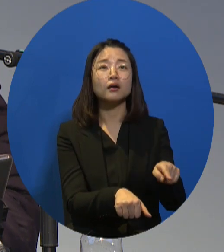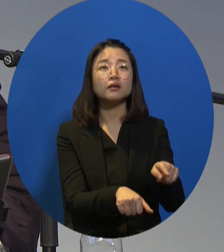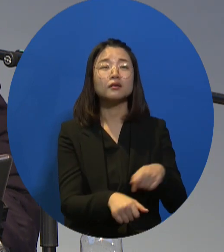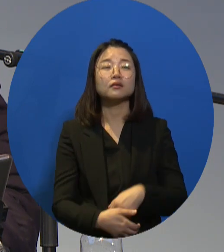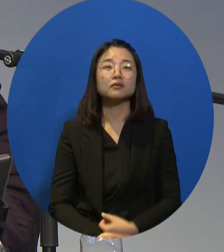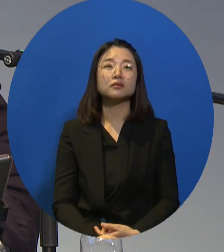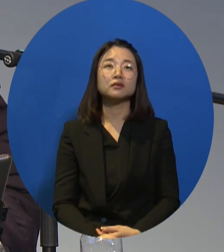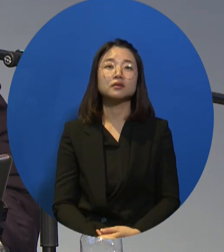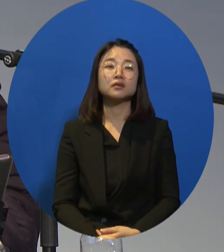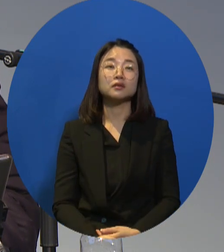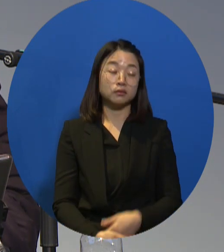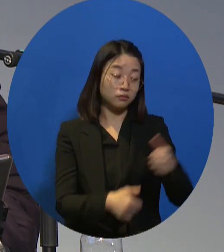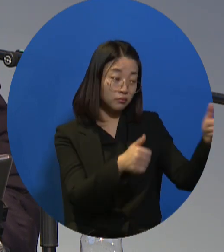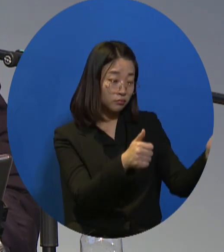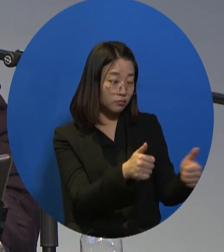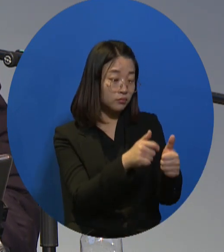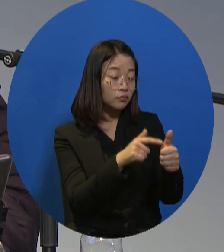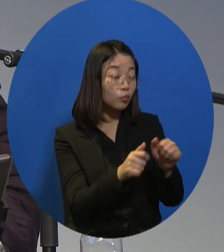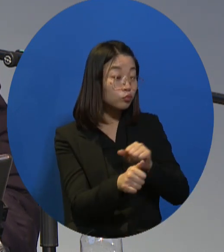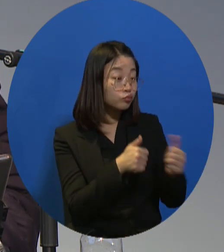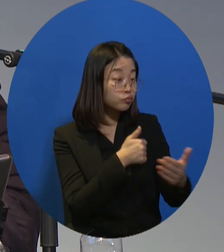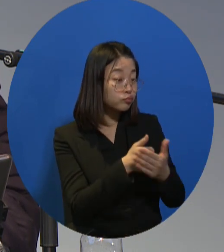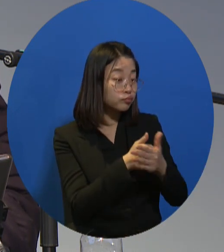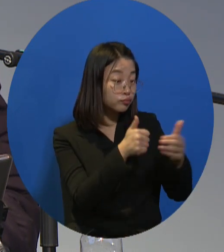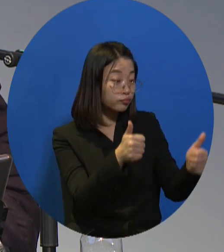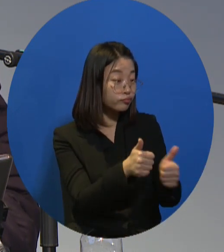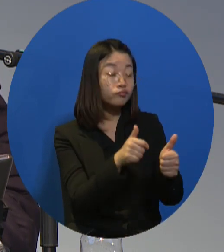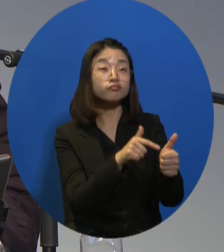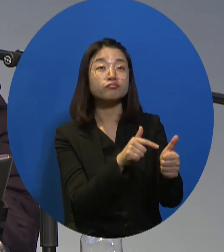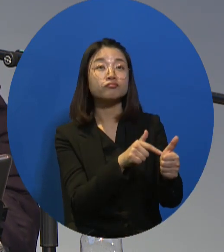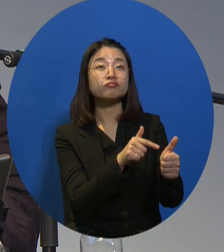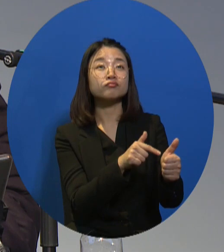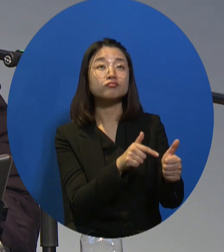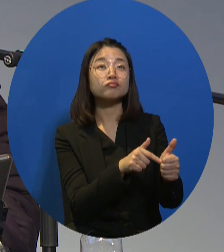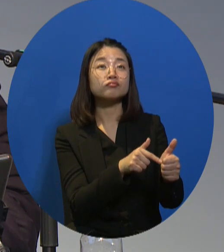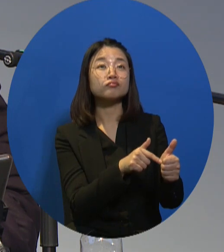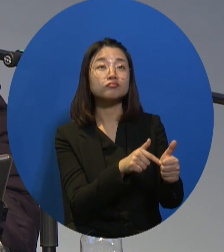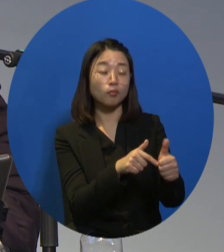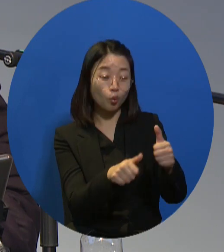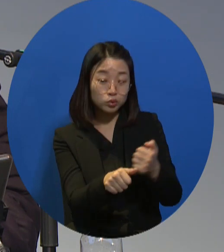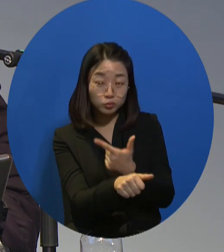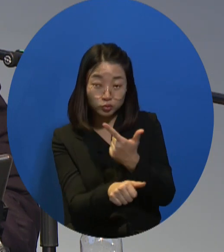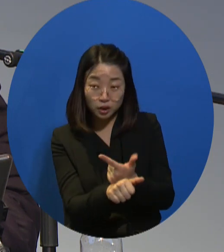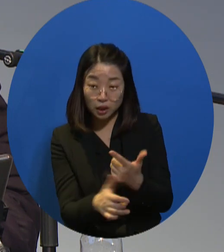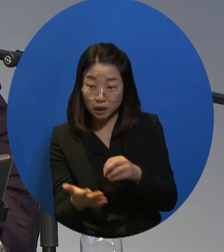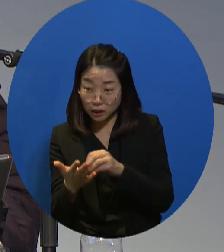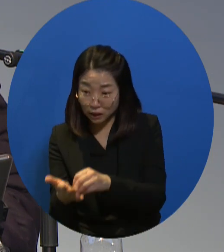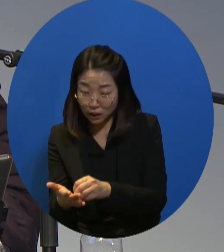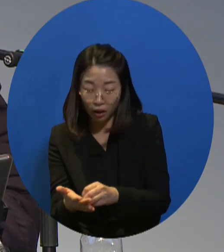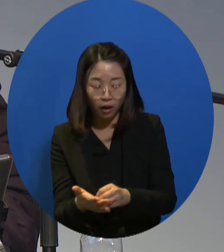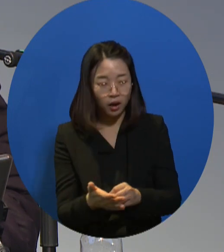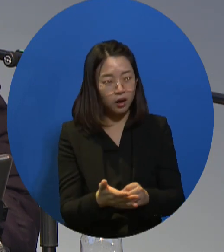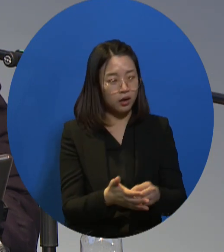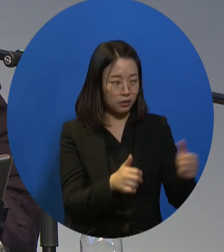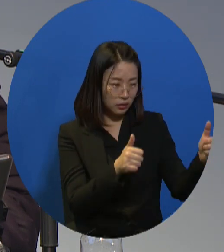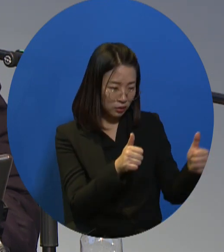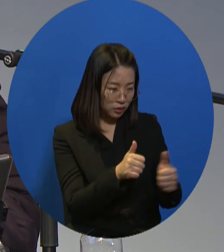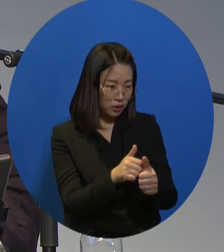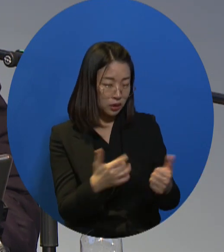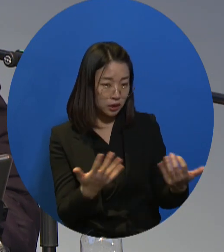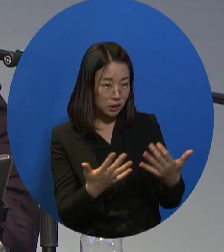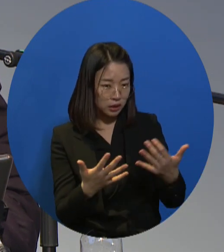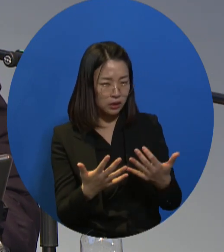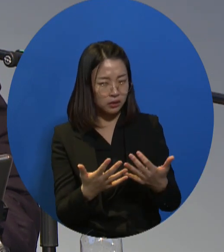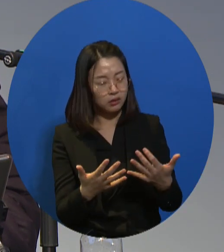this developmentally disabled persons. It takes longer for them to perform a task than other people.